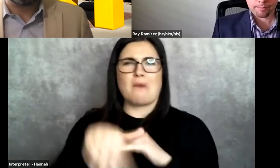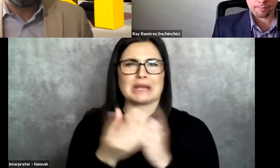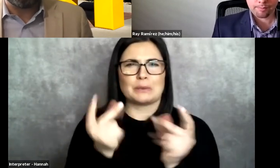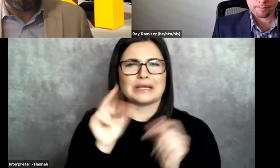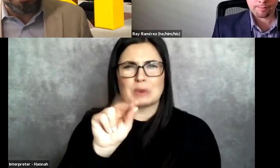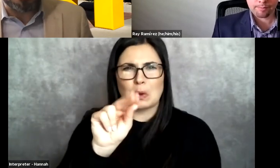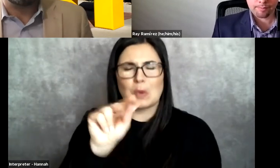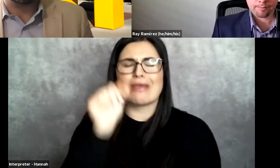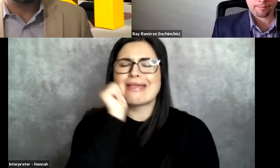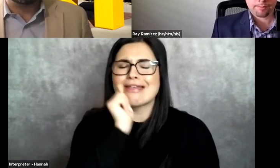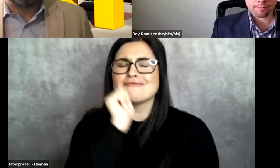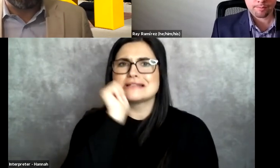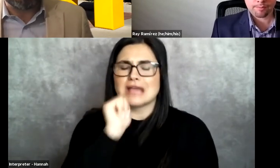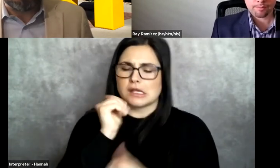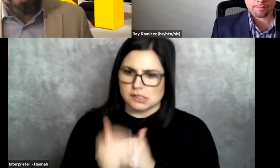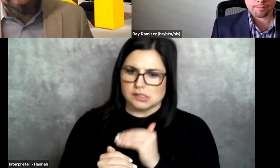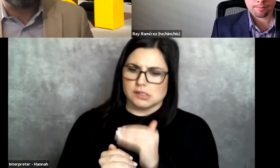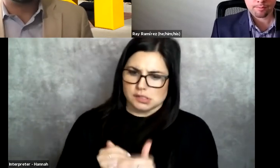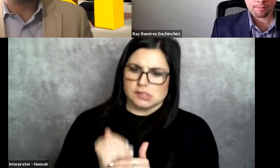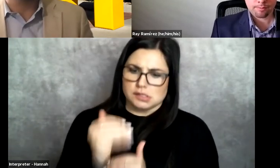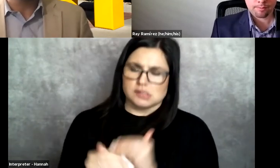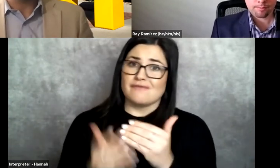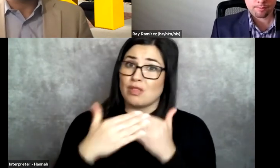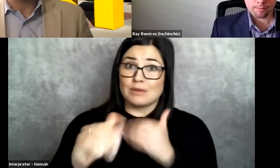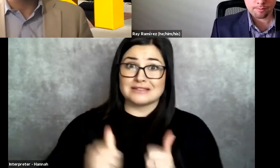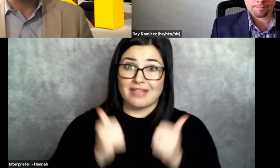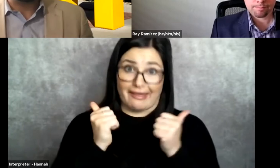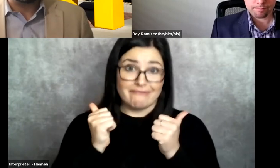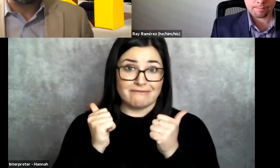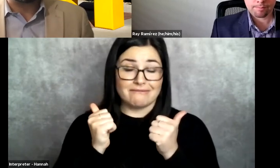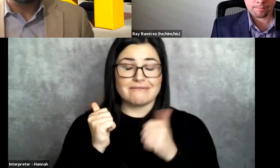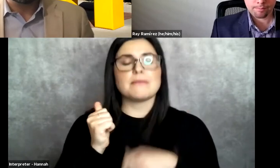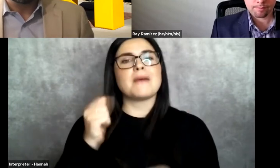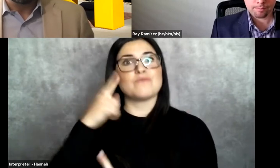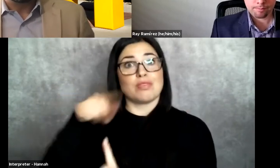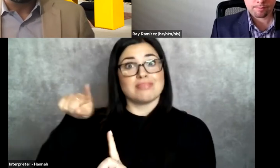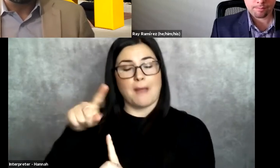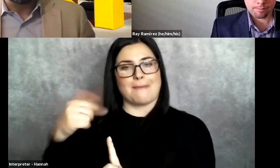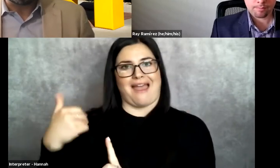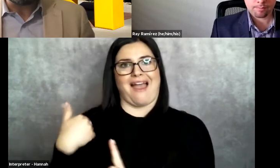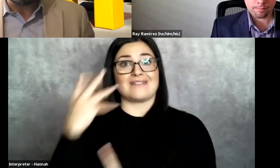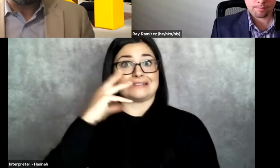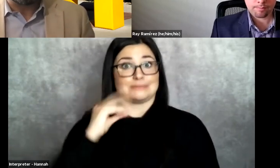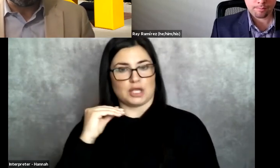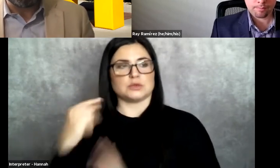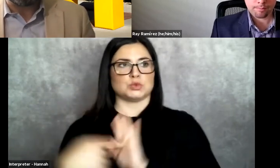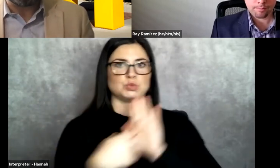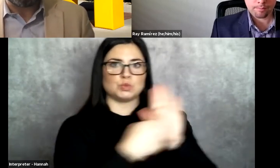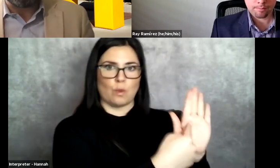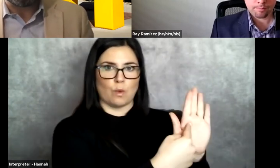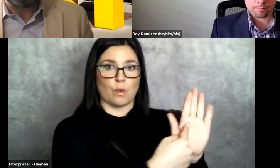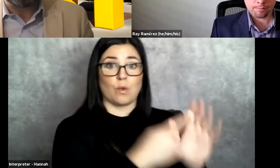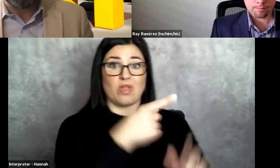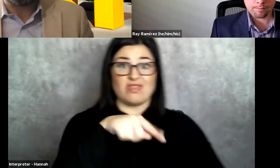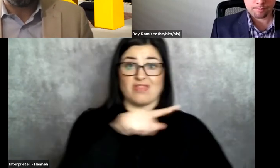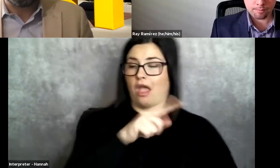work on every day, right? For the rest of your life, right? But seeing that, seeing people going through that process